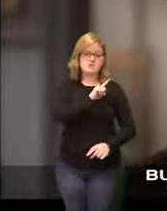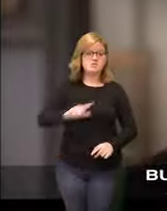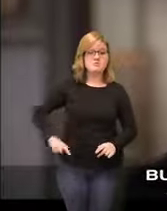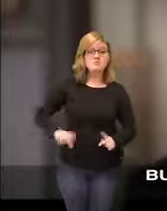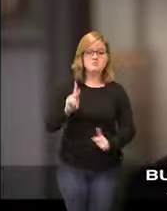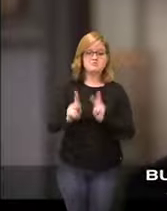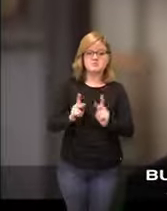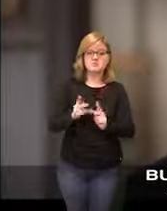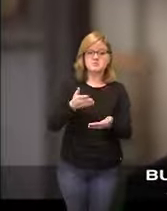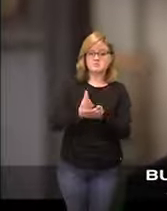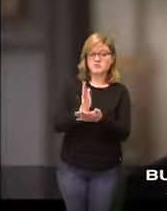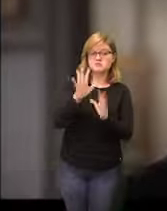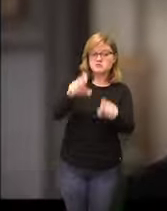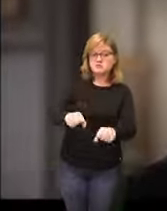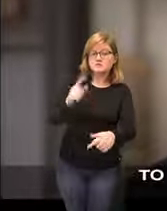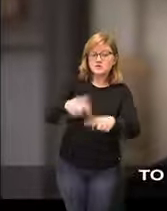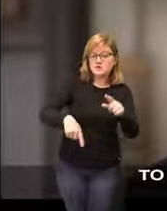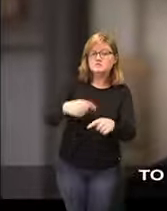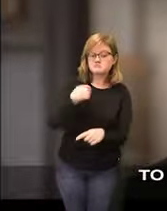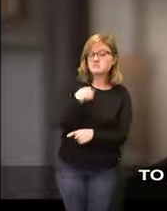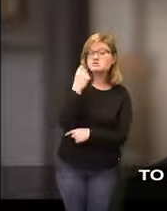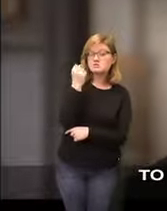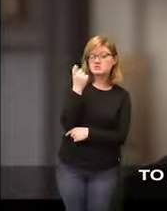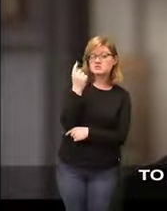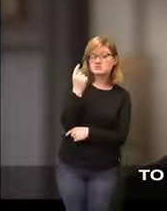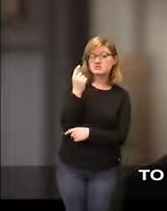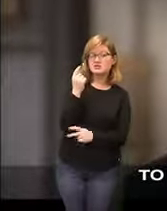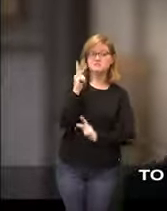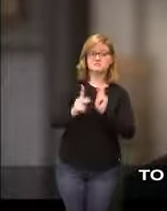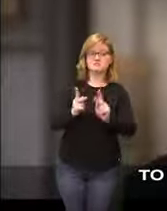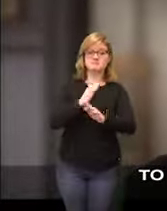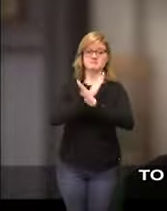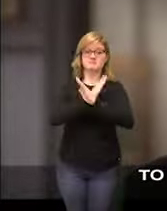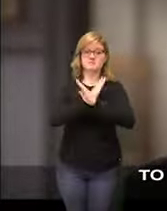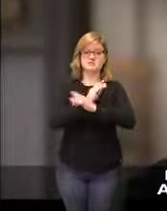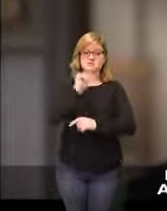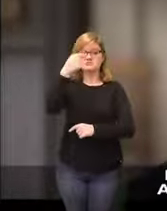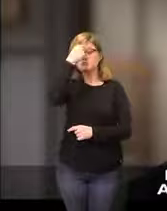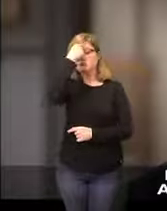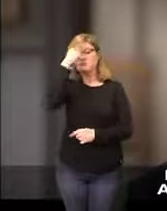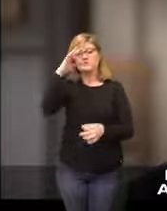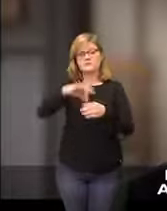but I don't see why we need a declaration of rights to protect us from our own elected legislature